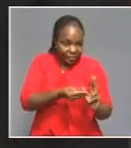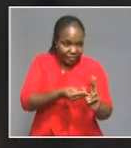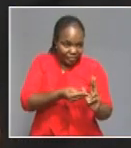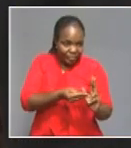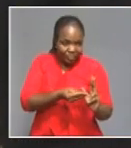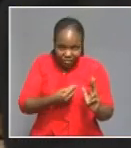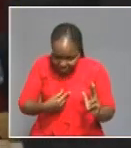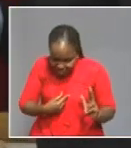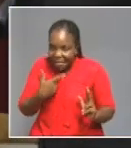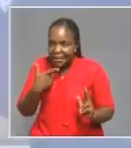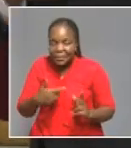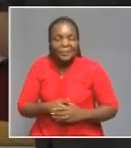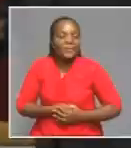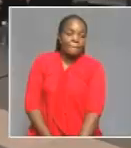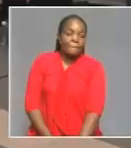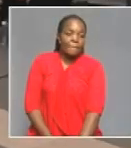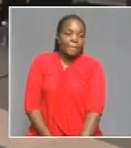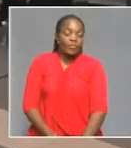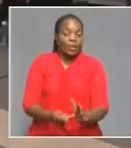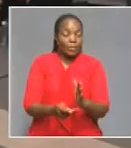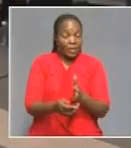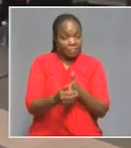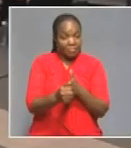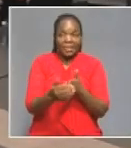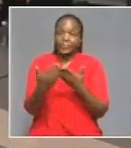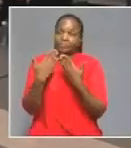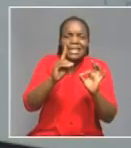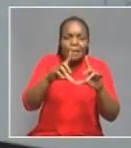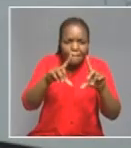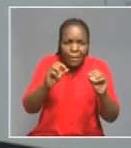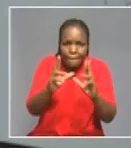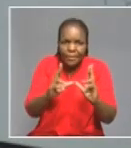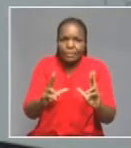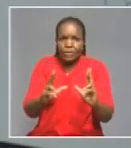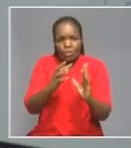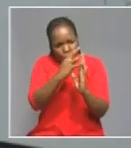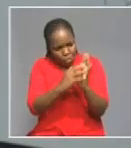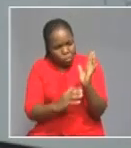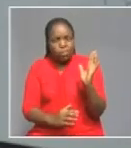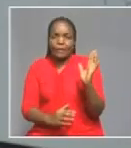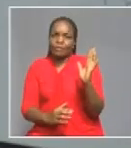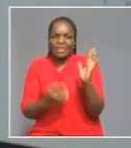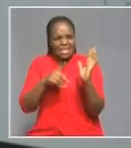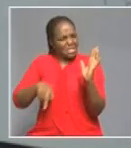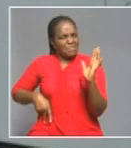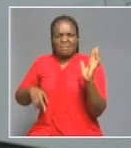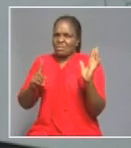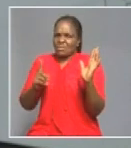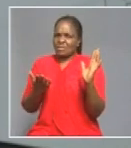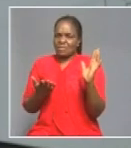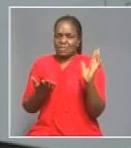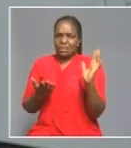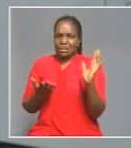instead receive the new card without any cost. The benefits will be a ripple effect